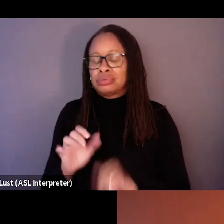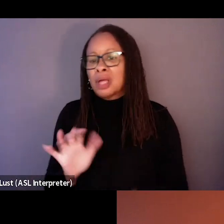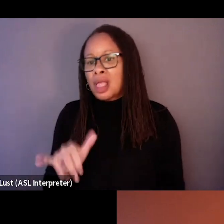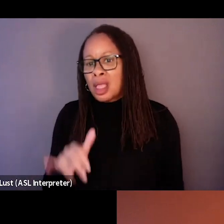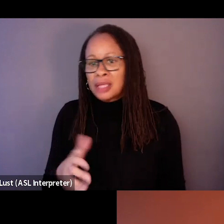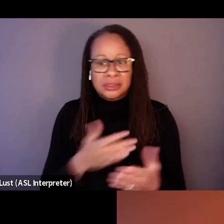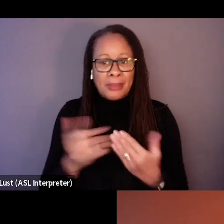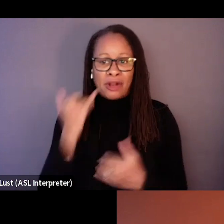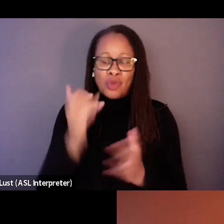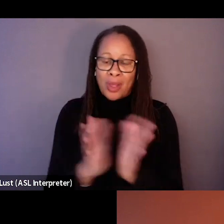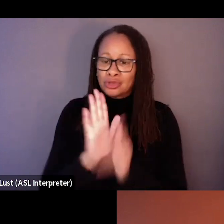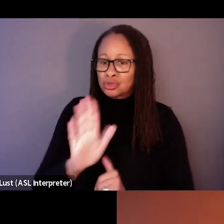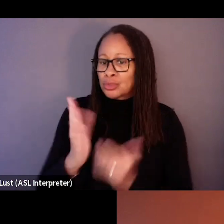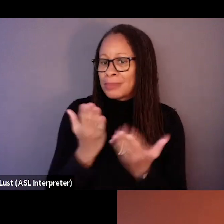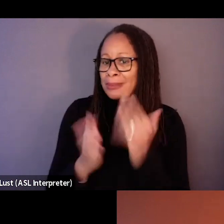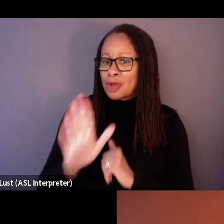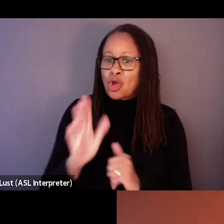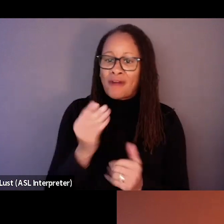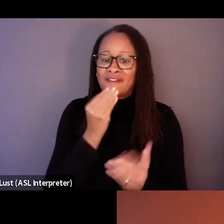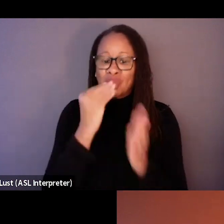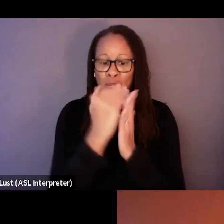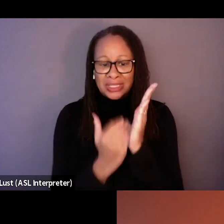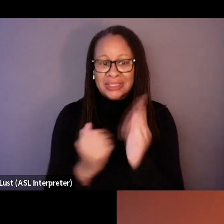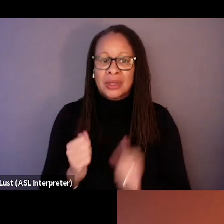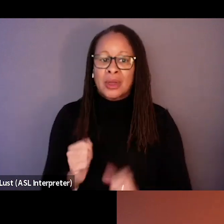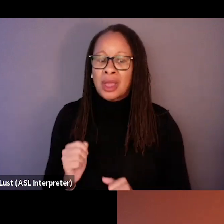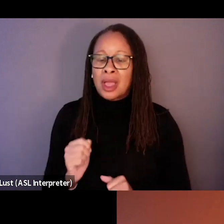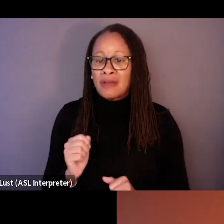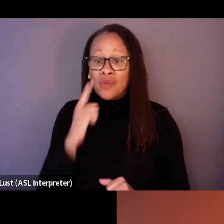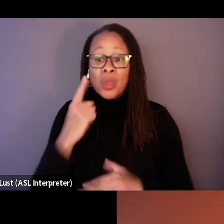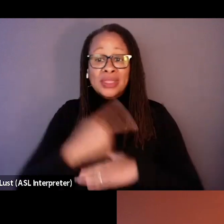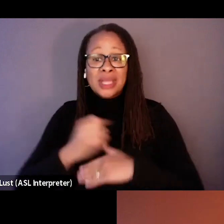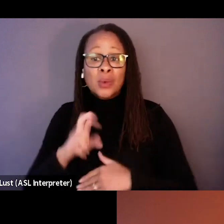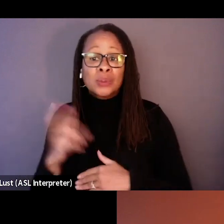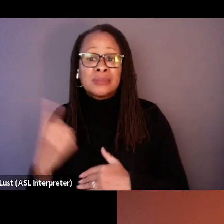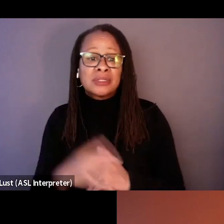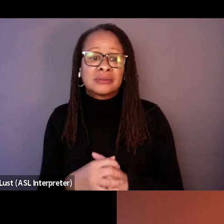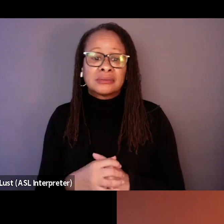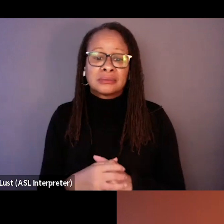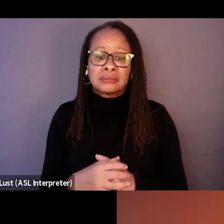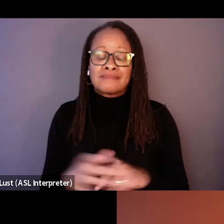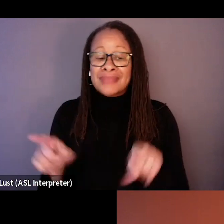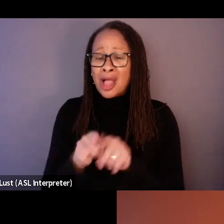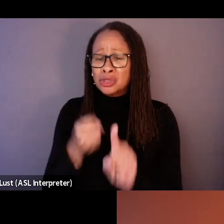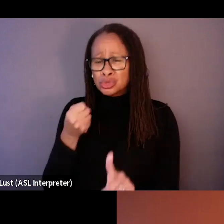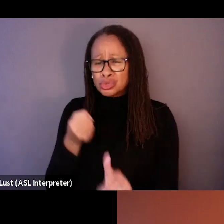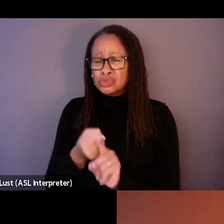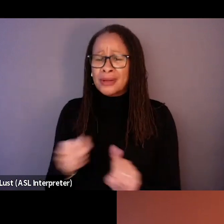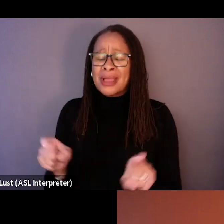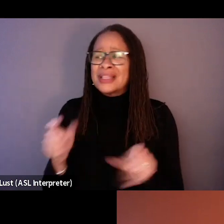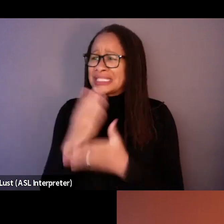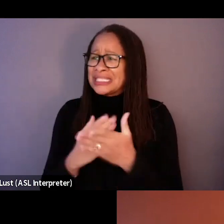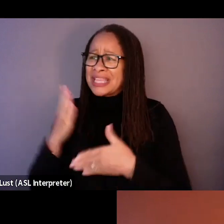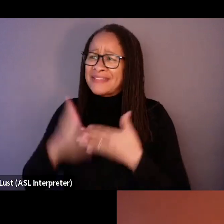were asking her, you know, maybe her grocery list of the day or something. And it also struck me, there's a scene towards